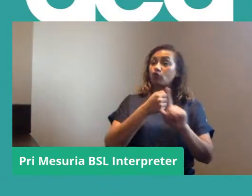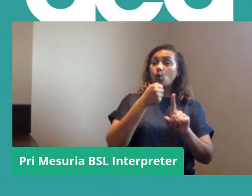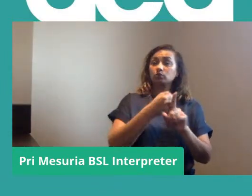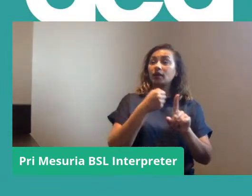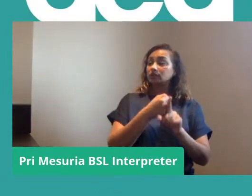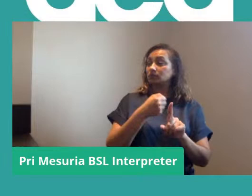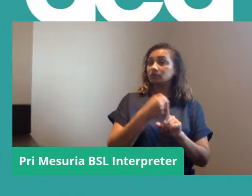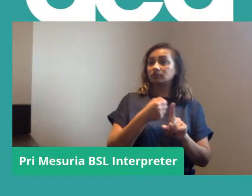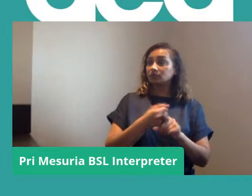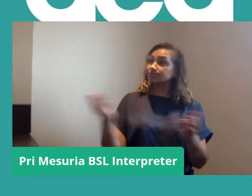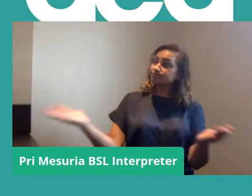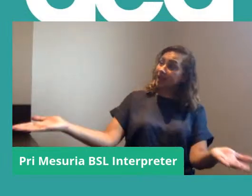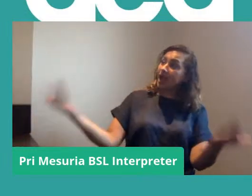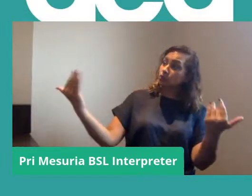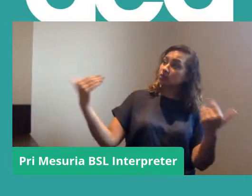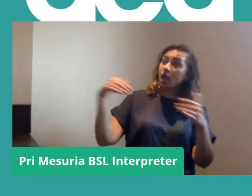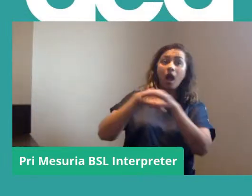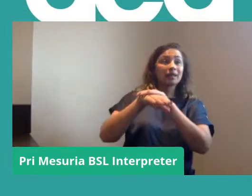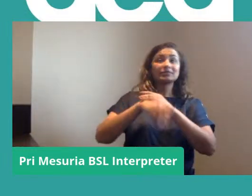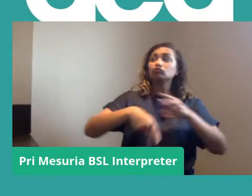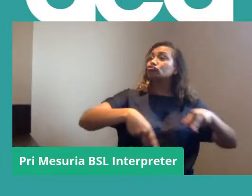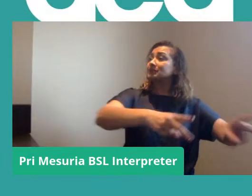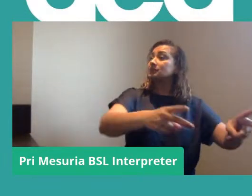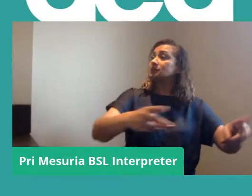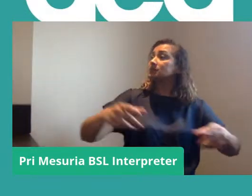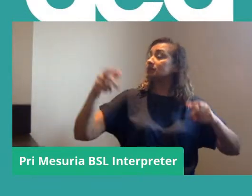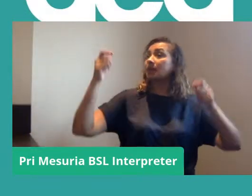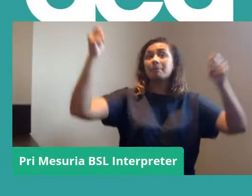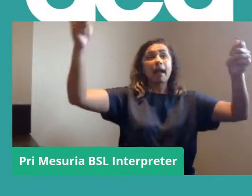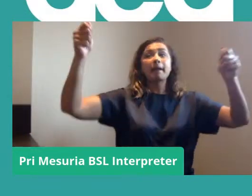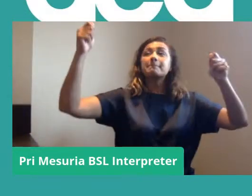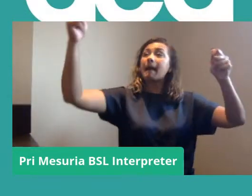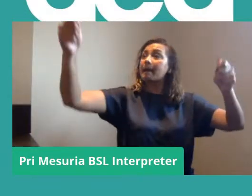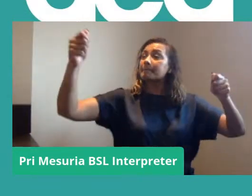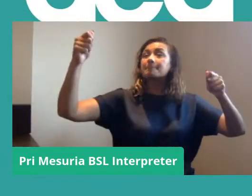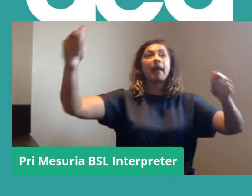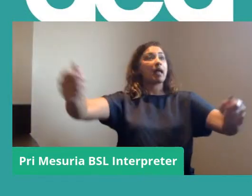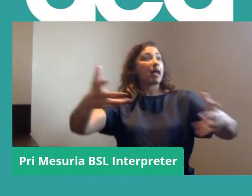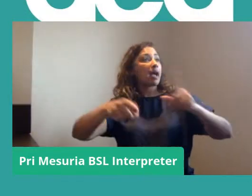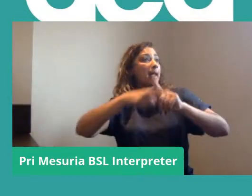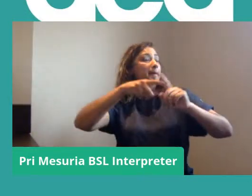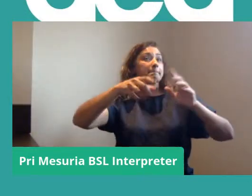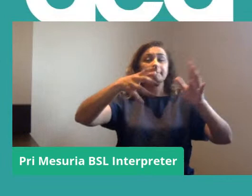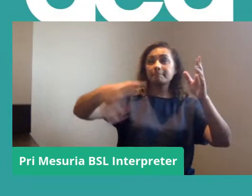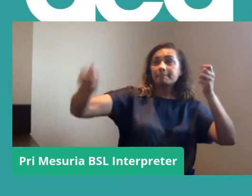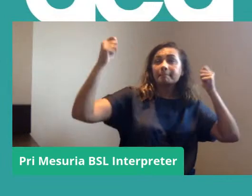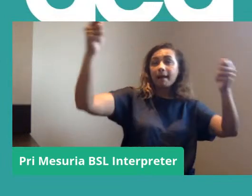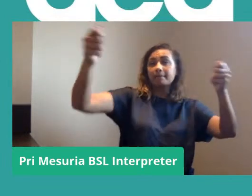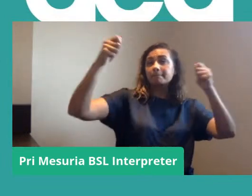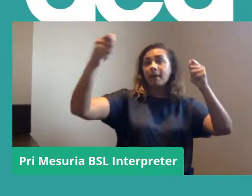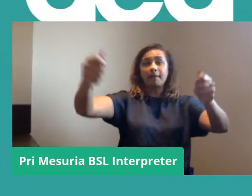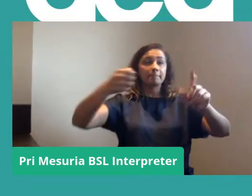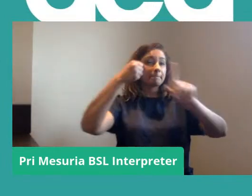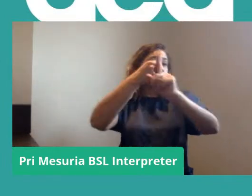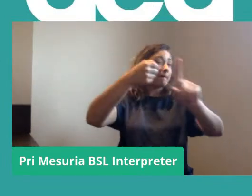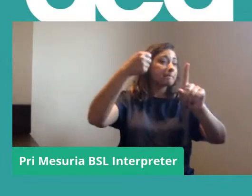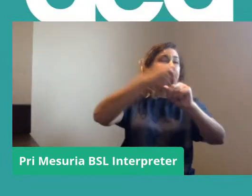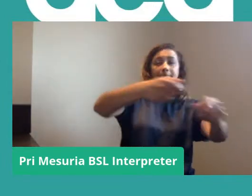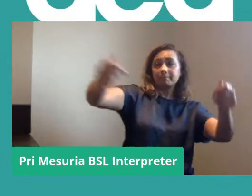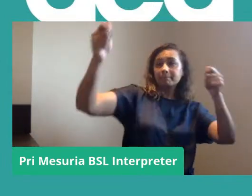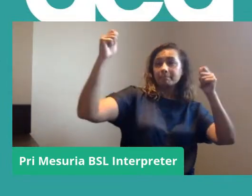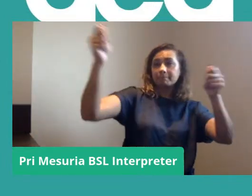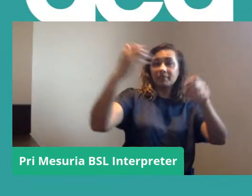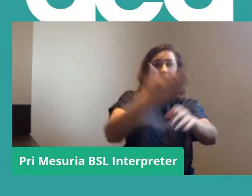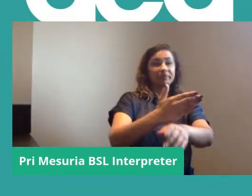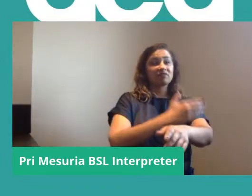people out of the building, onto the streets, holding banners, and kicking up a fuss even before we actually started any